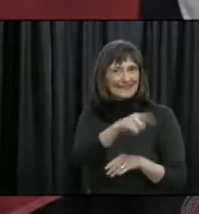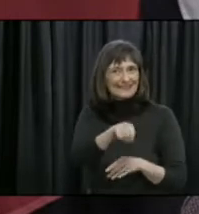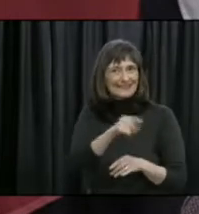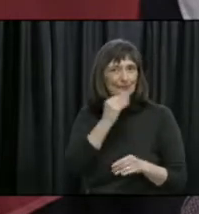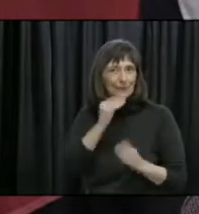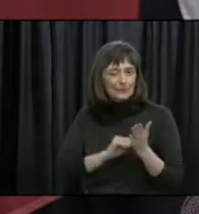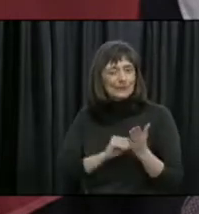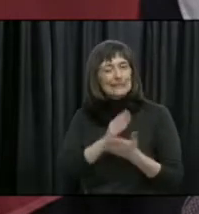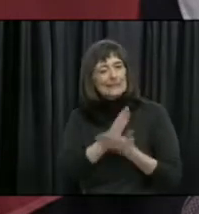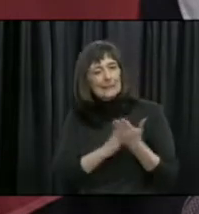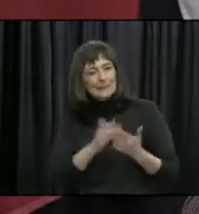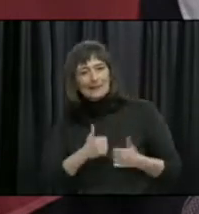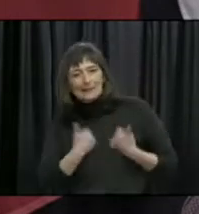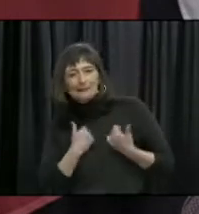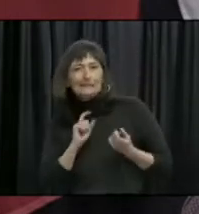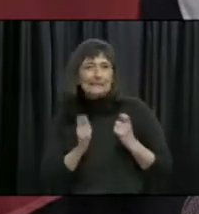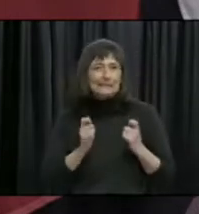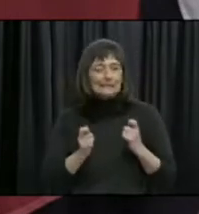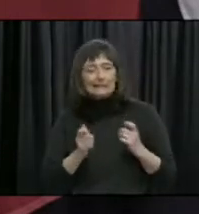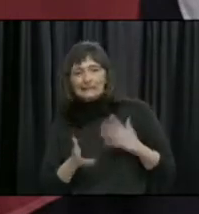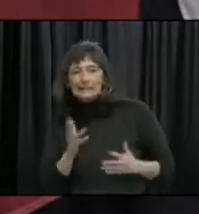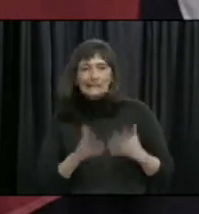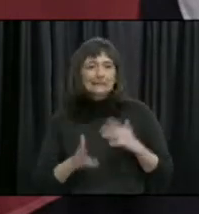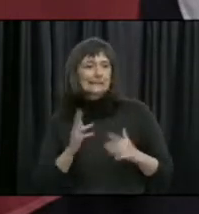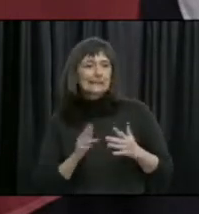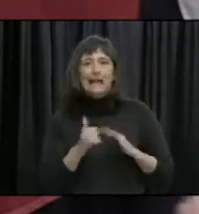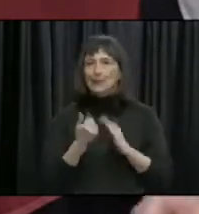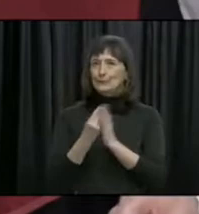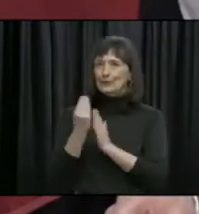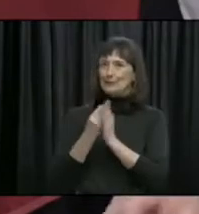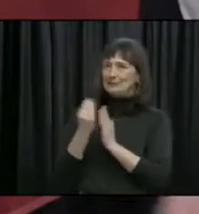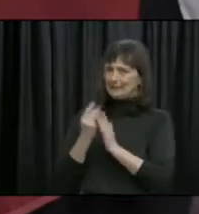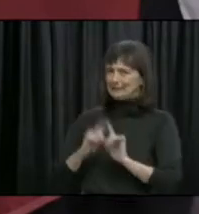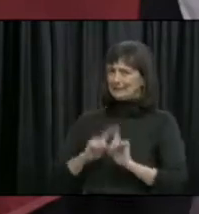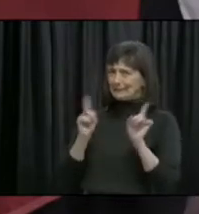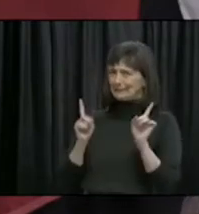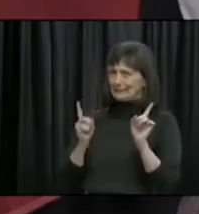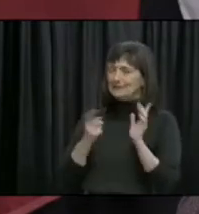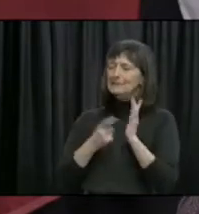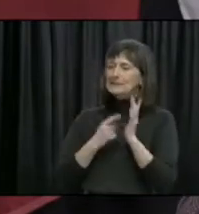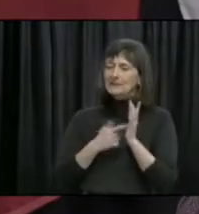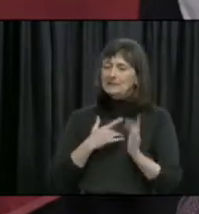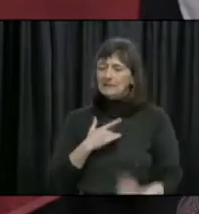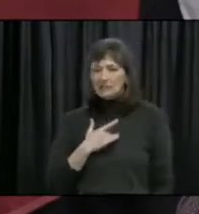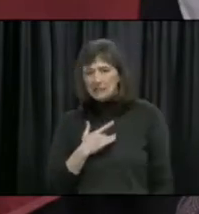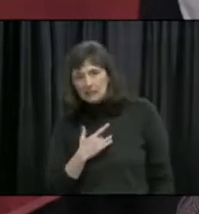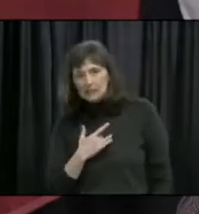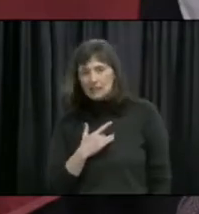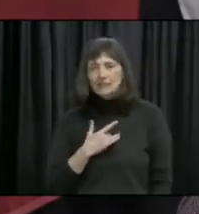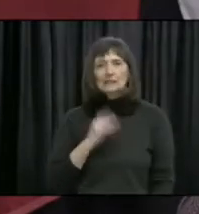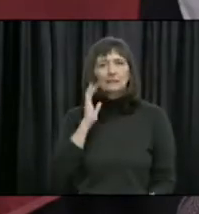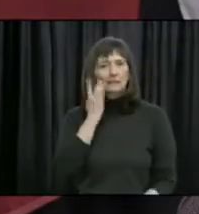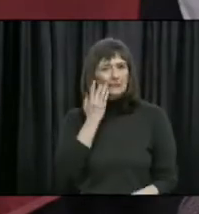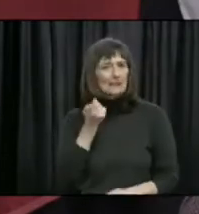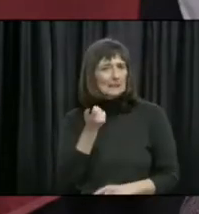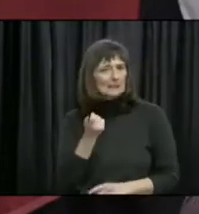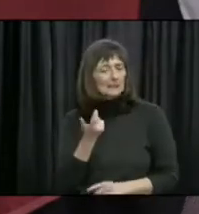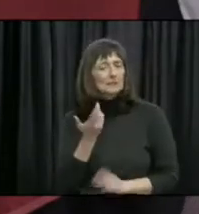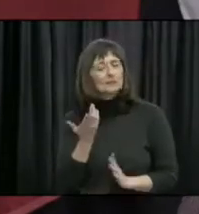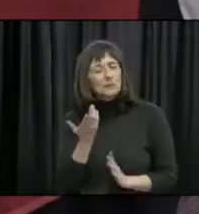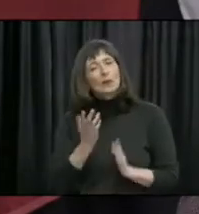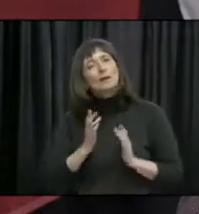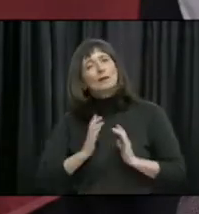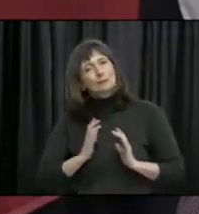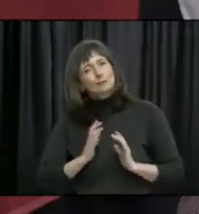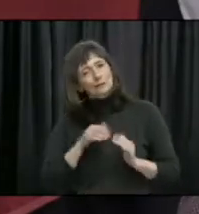are a little different right now, and people have been adjusting to a new way of shopping. It can be a little frustrating. So I ask you, as customers, to